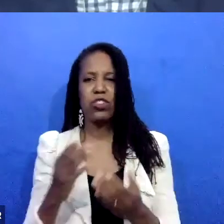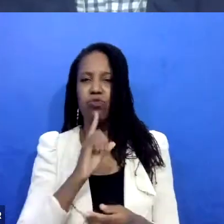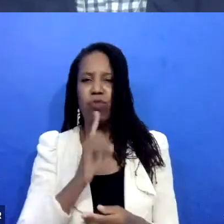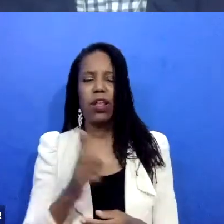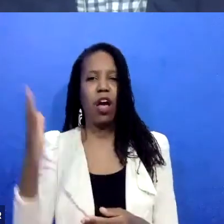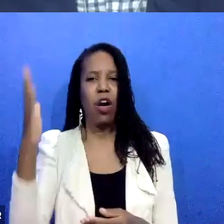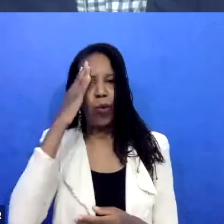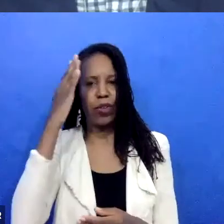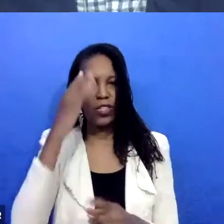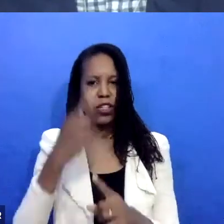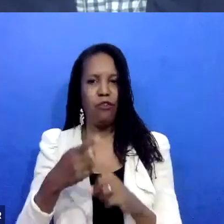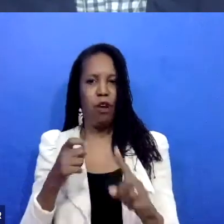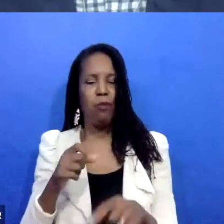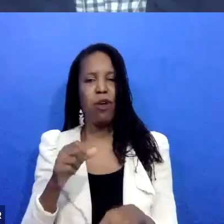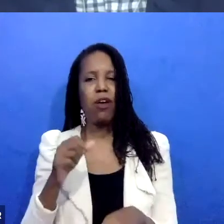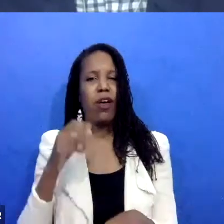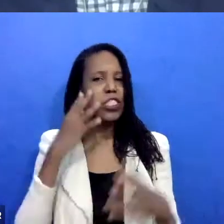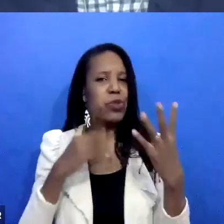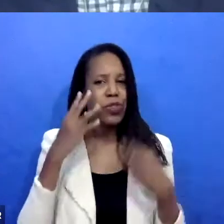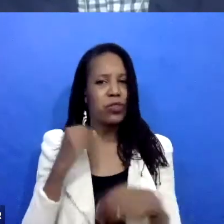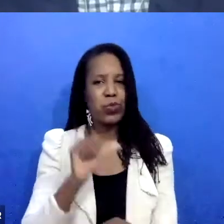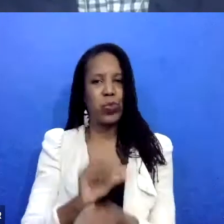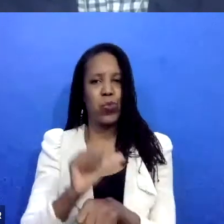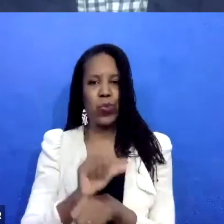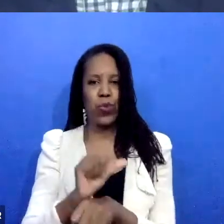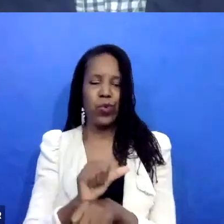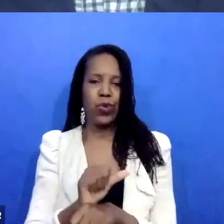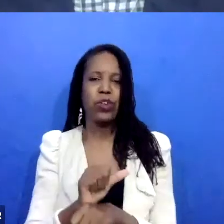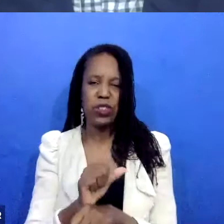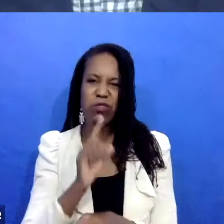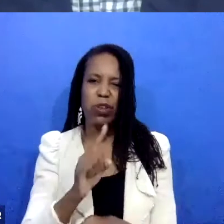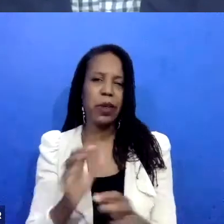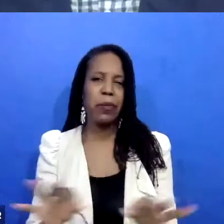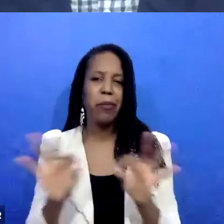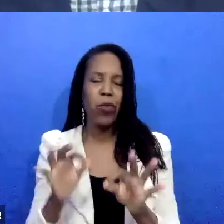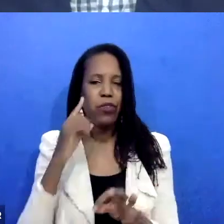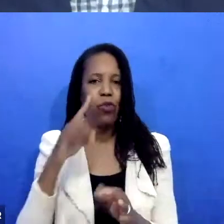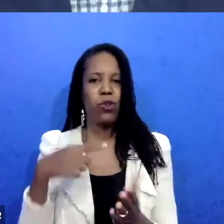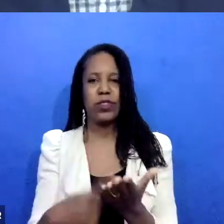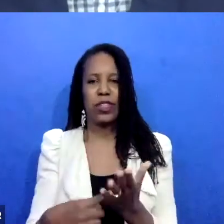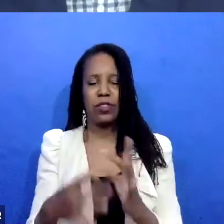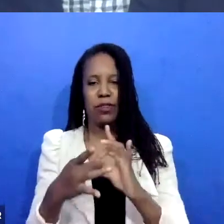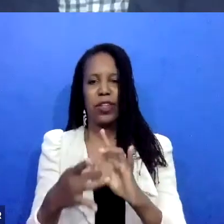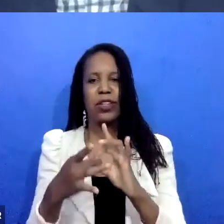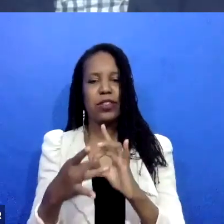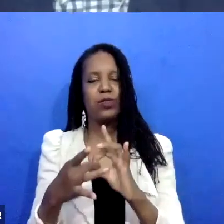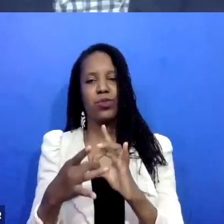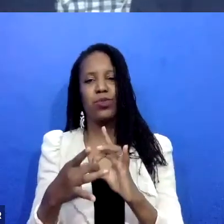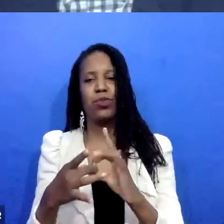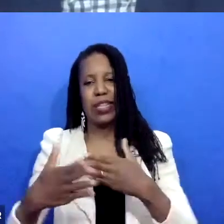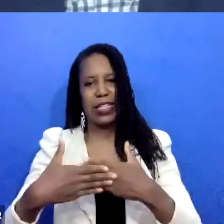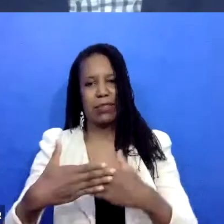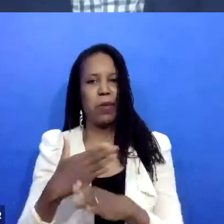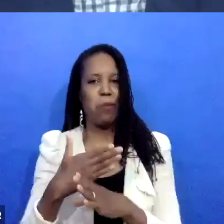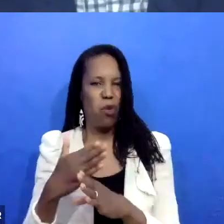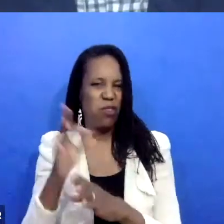success of applying restorative justice to intimate partner violence. And so I'm working with about 12 organizations right now